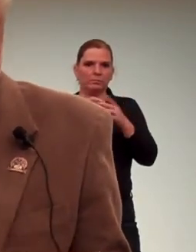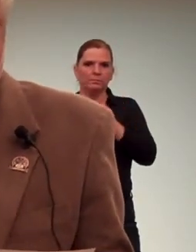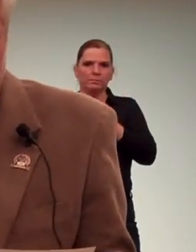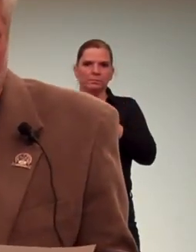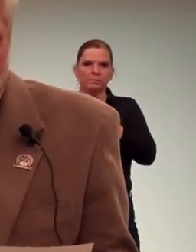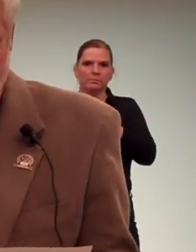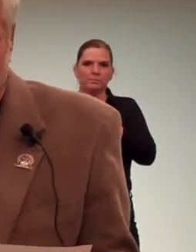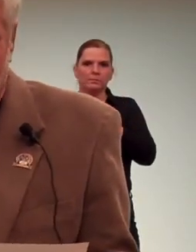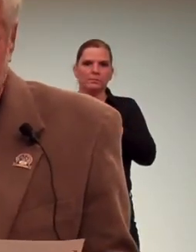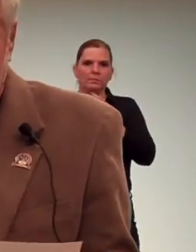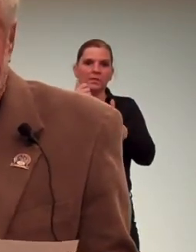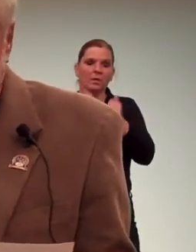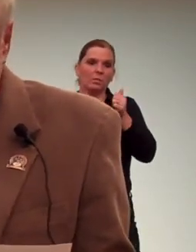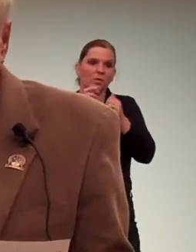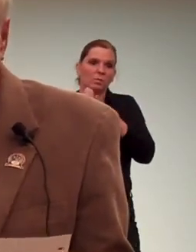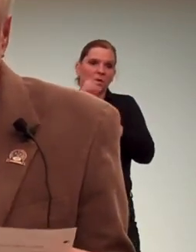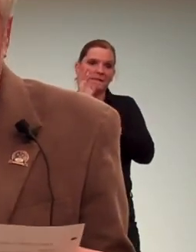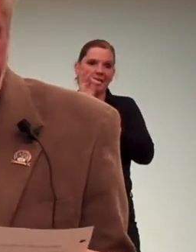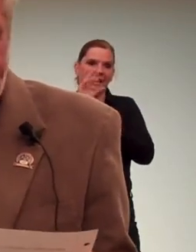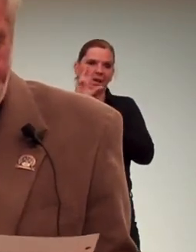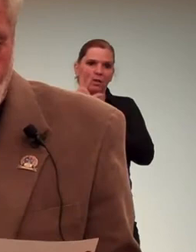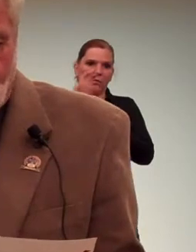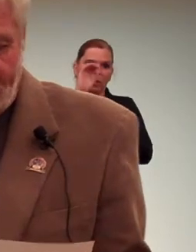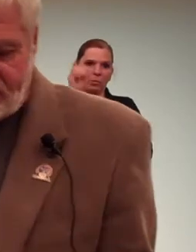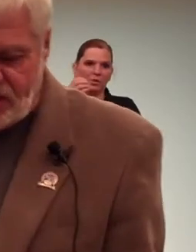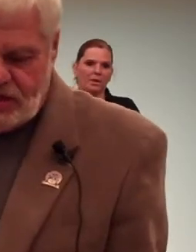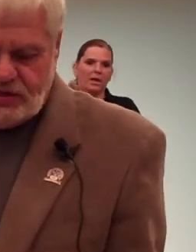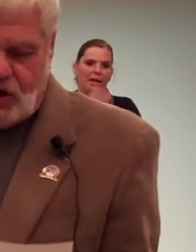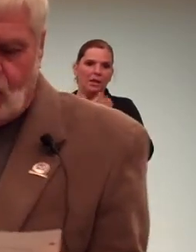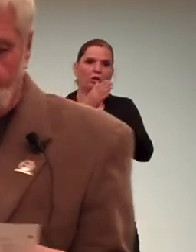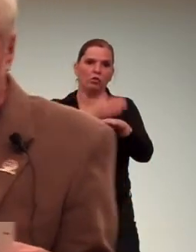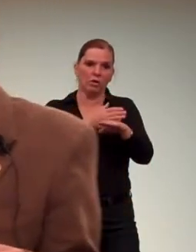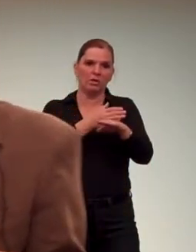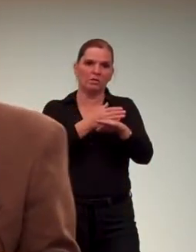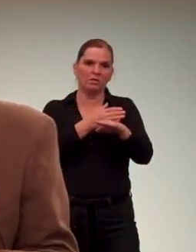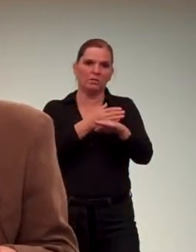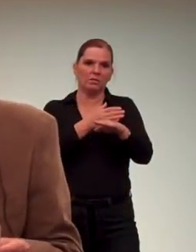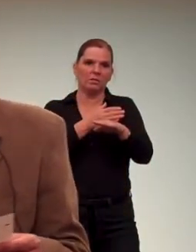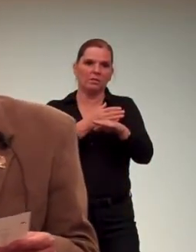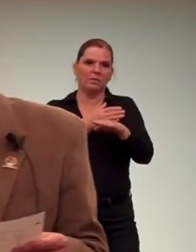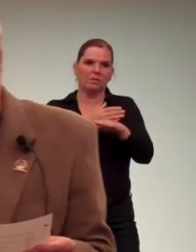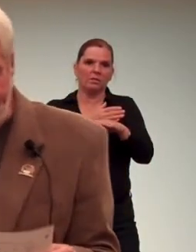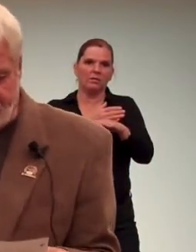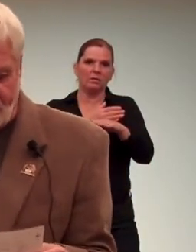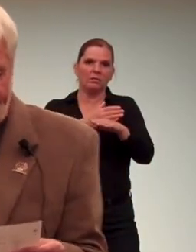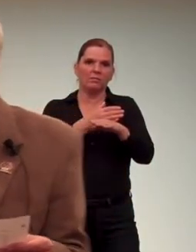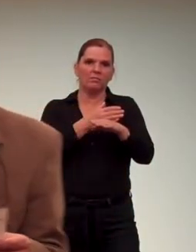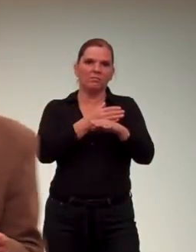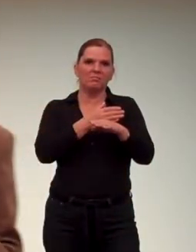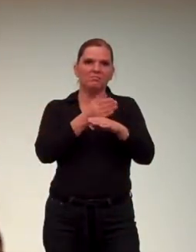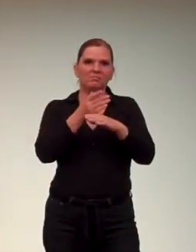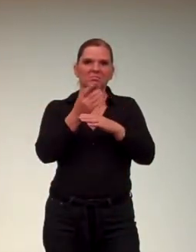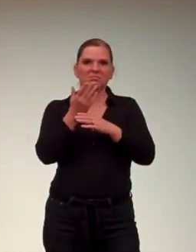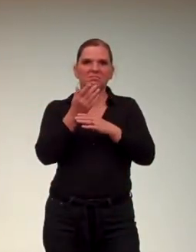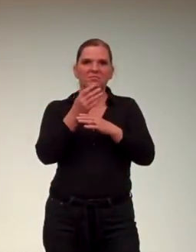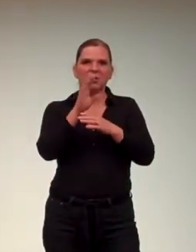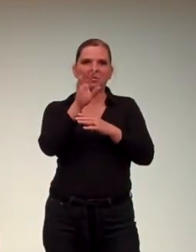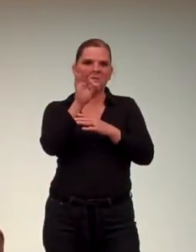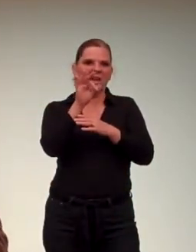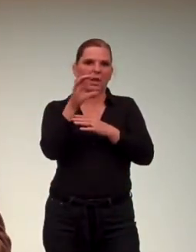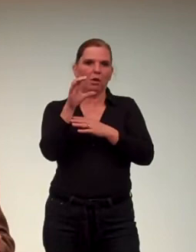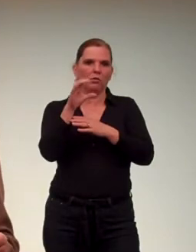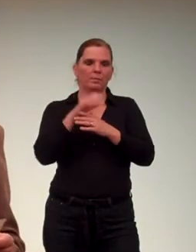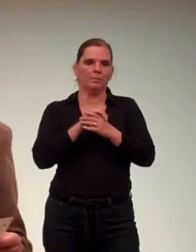which was an 83% increase over the census, the estimated census of 1800.